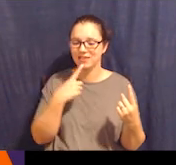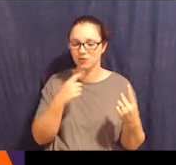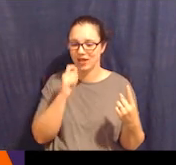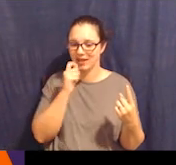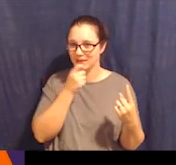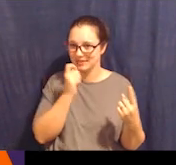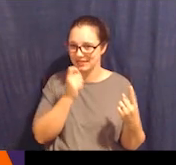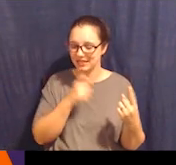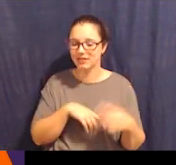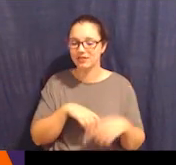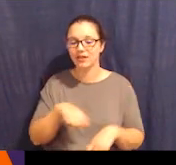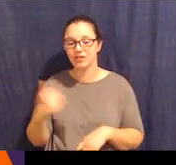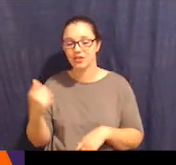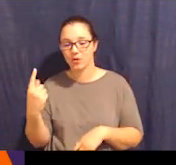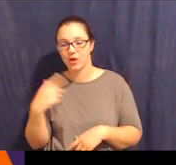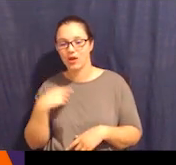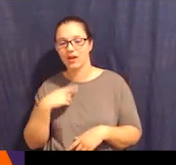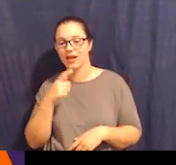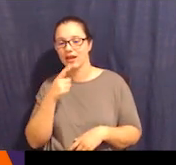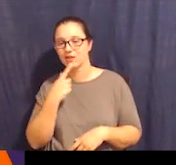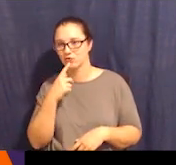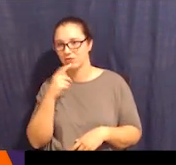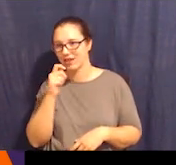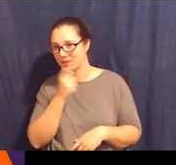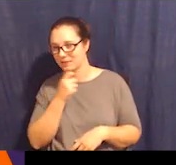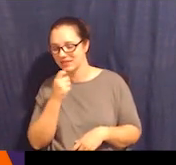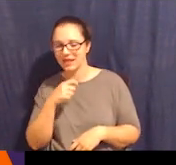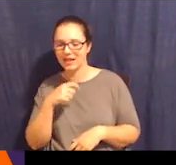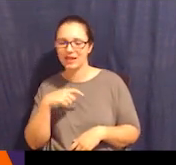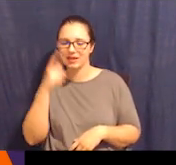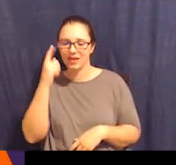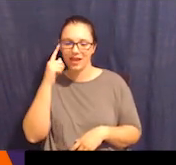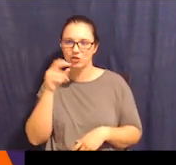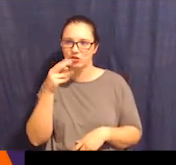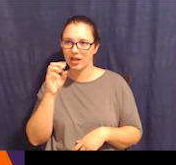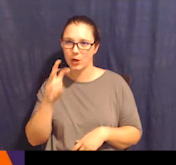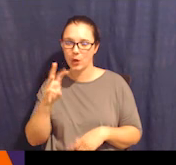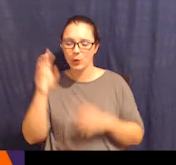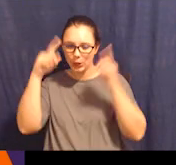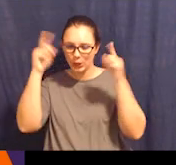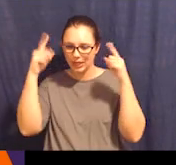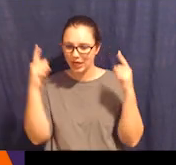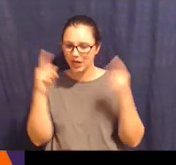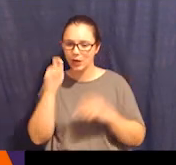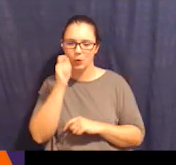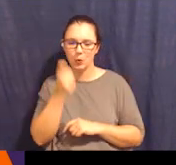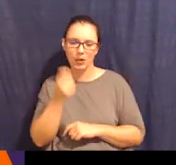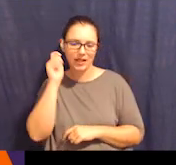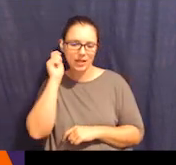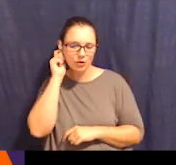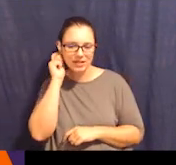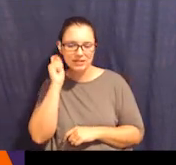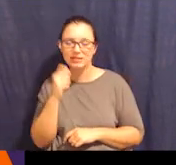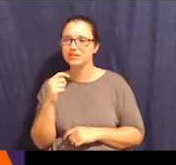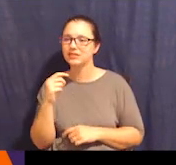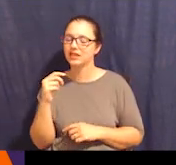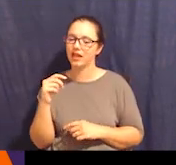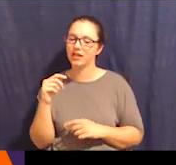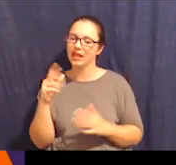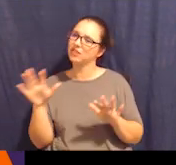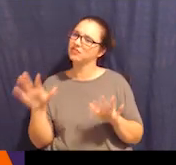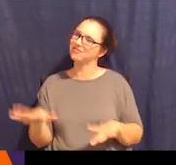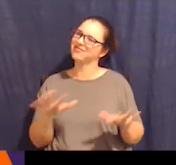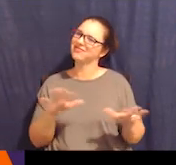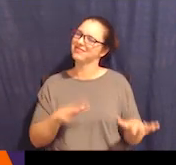shadow, curly hair, really cool earrings. And they look at ease. They look happy. We're assuming one's a supporter, one's a decision maker.